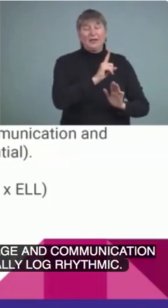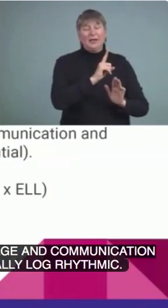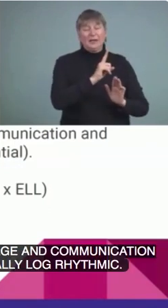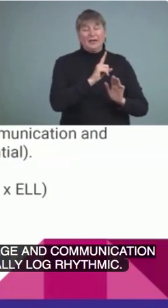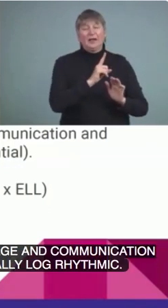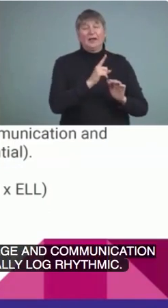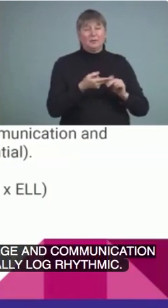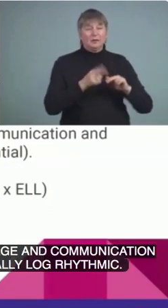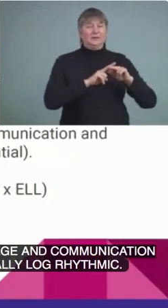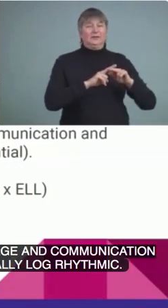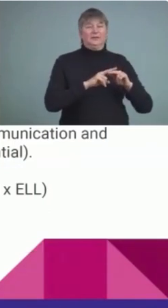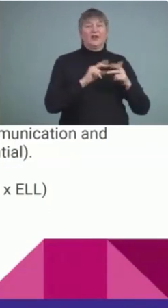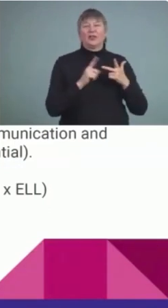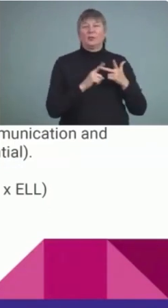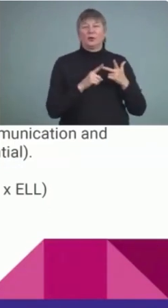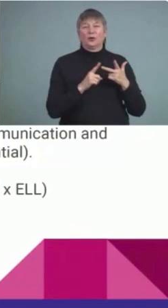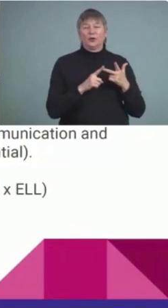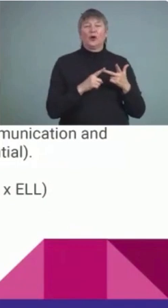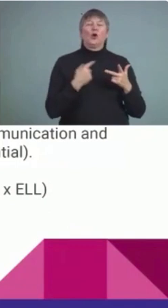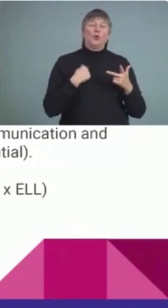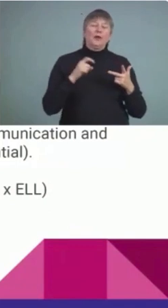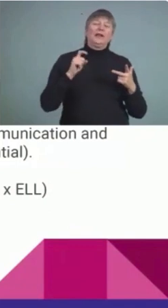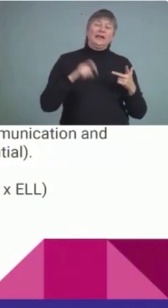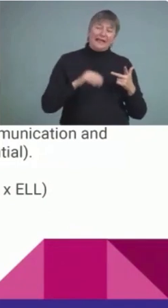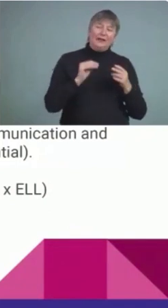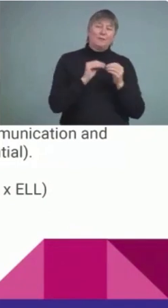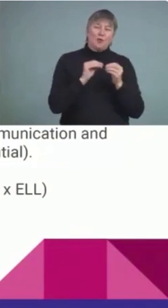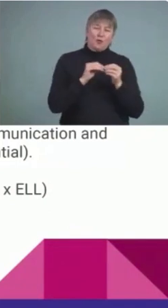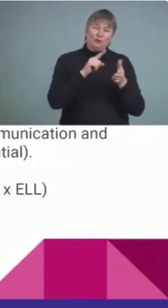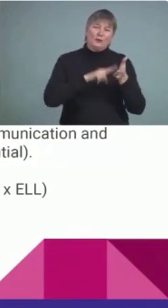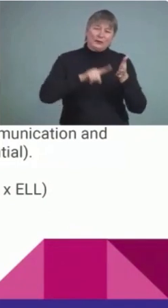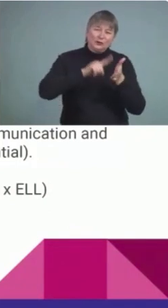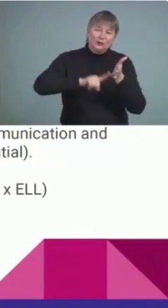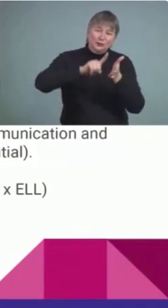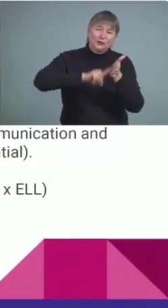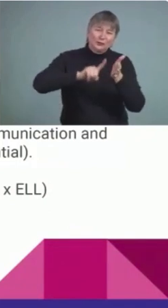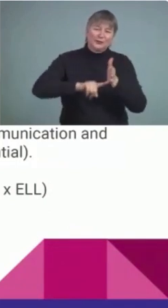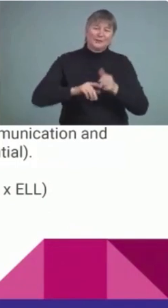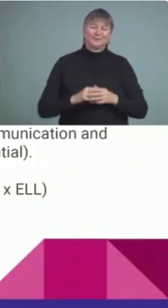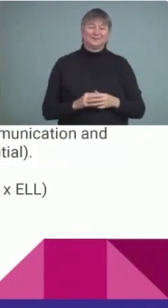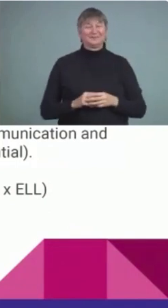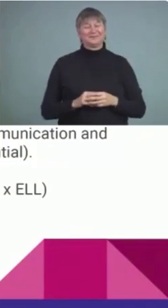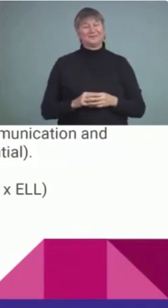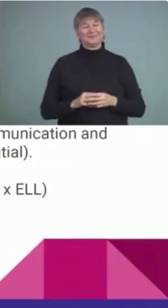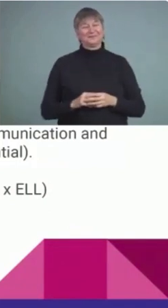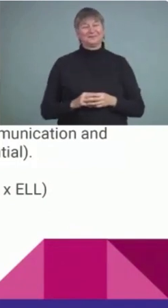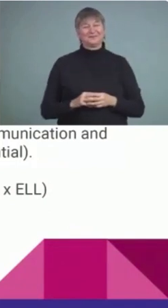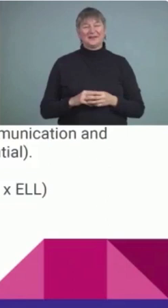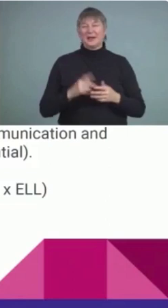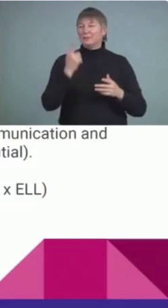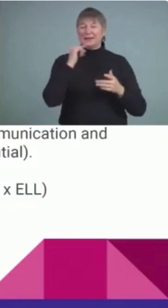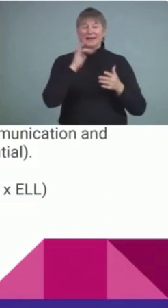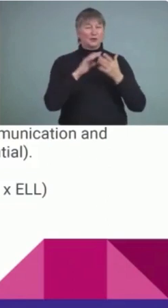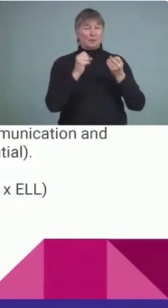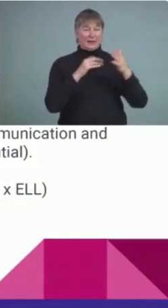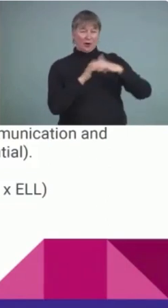So, on the third point here, we just need more research in this area because of the the multiple impact